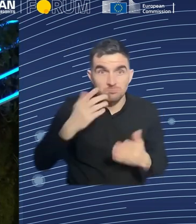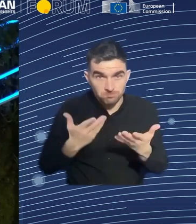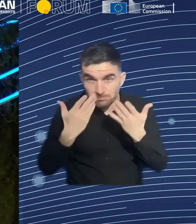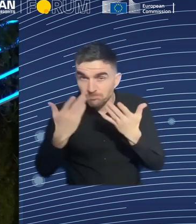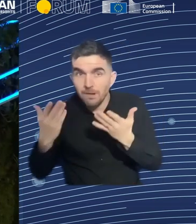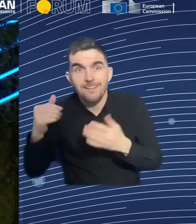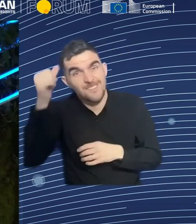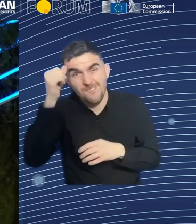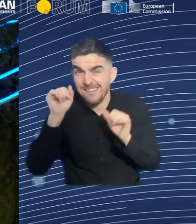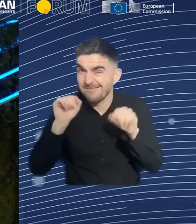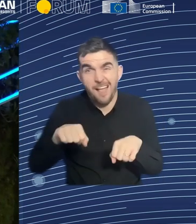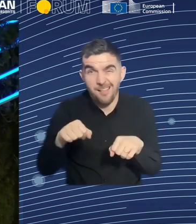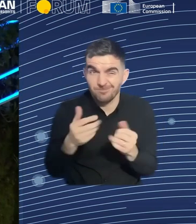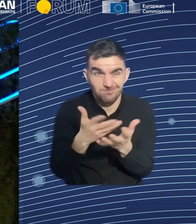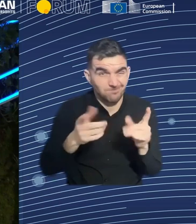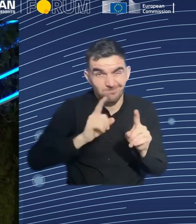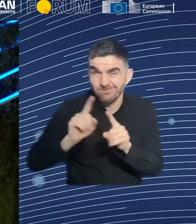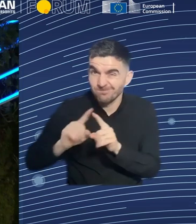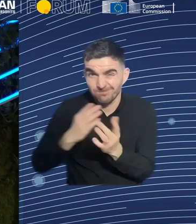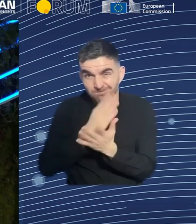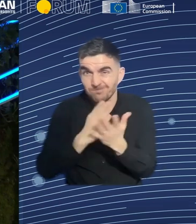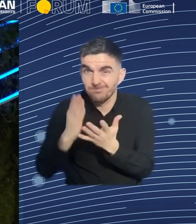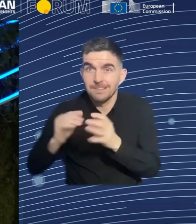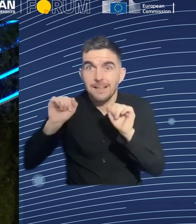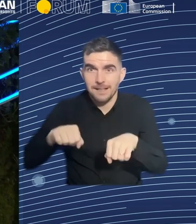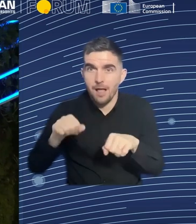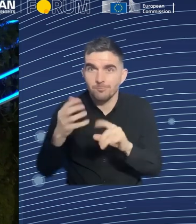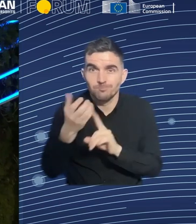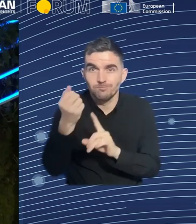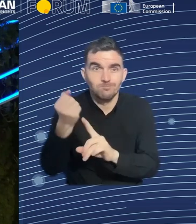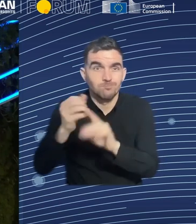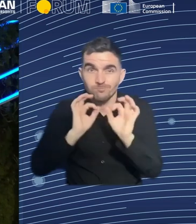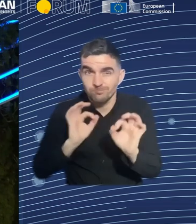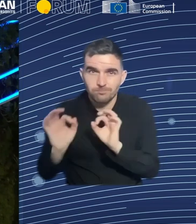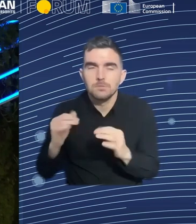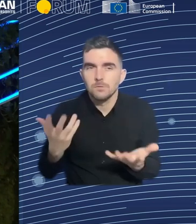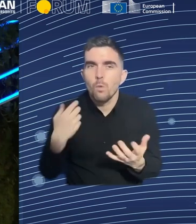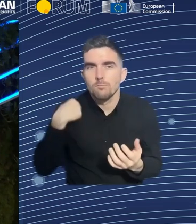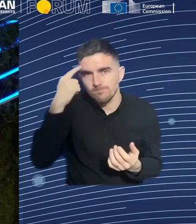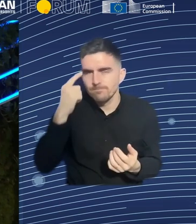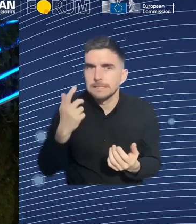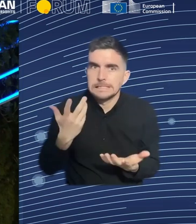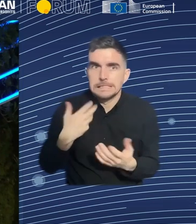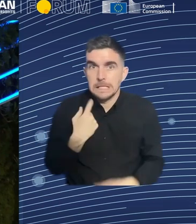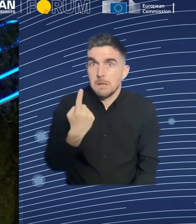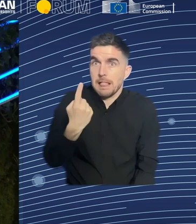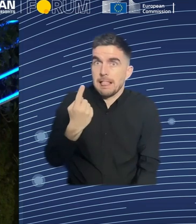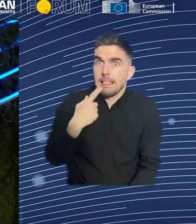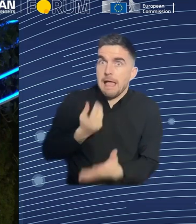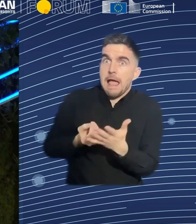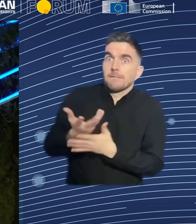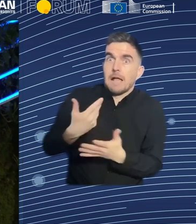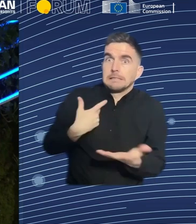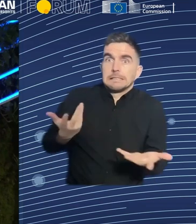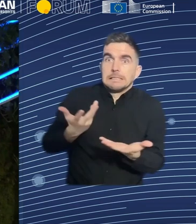different contexts. So I guess it might be slightly banal, but just go for whatever field you want to be involved in,